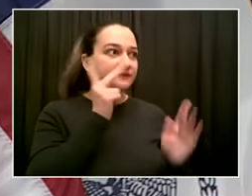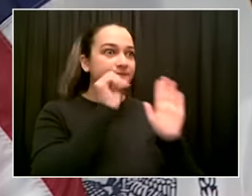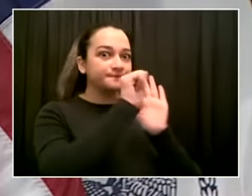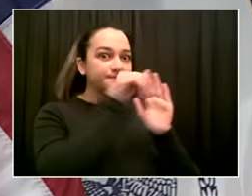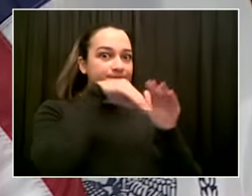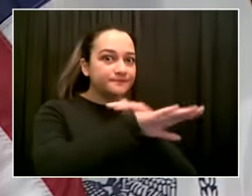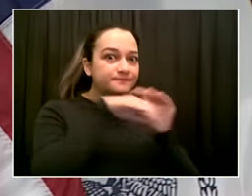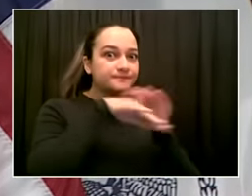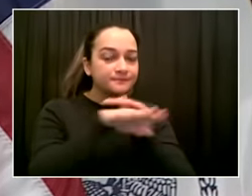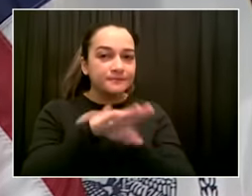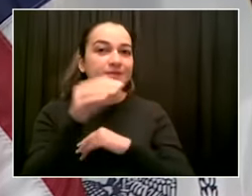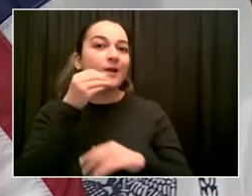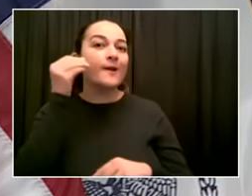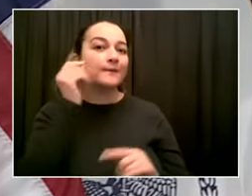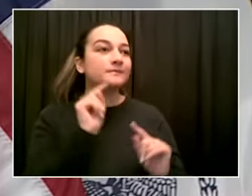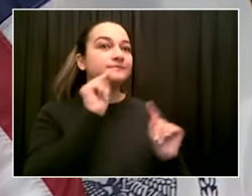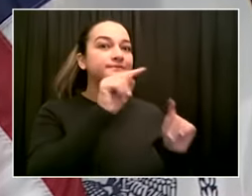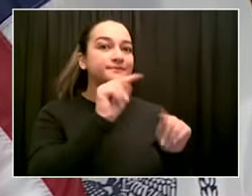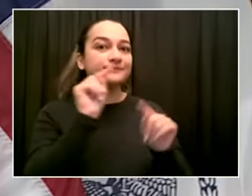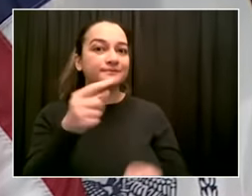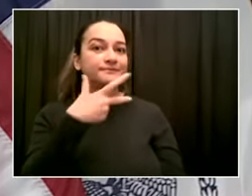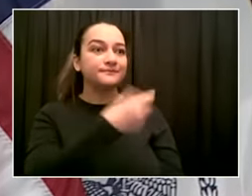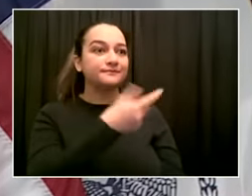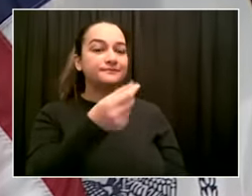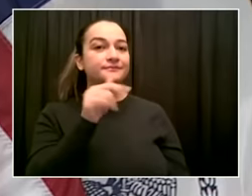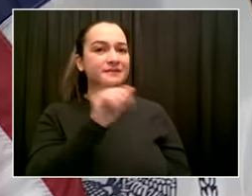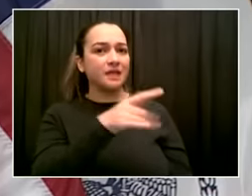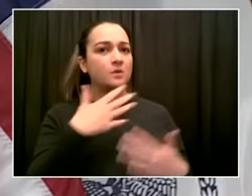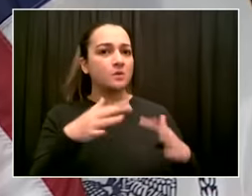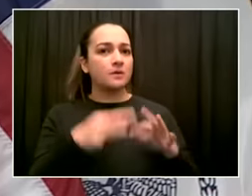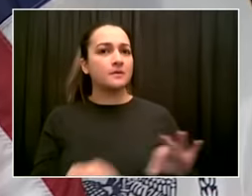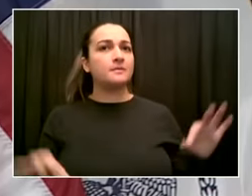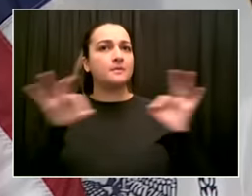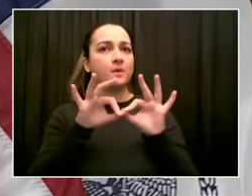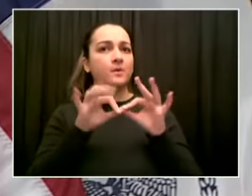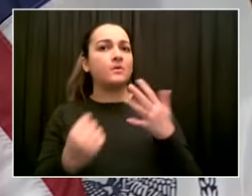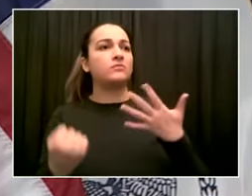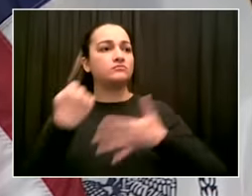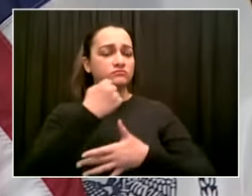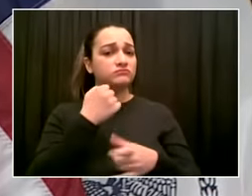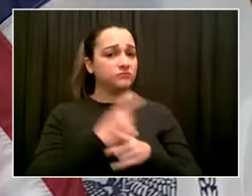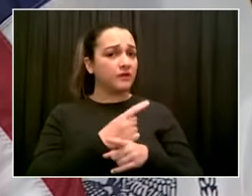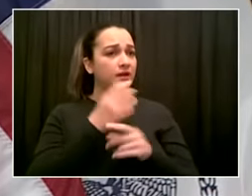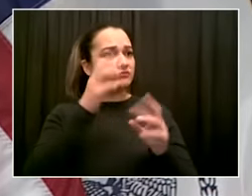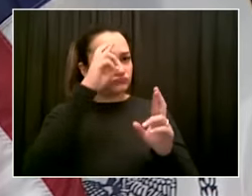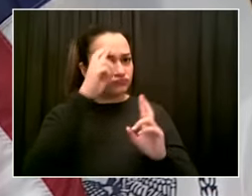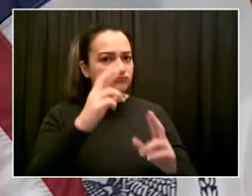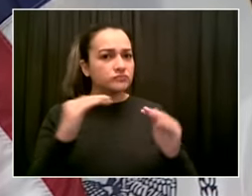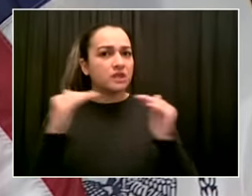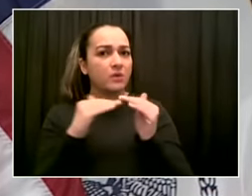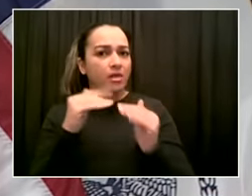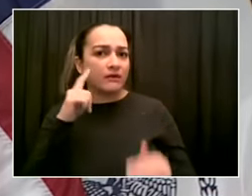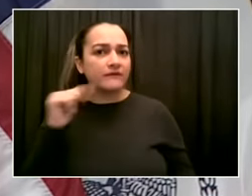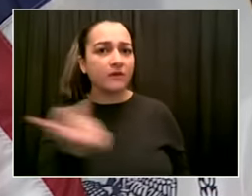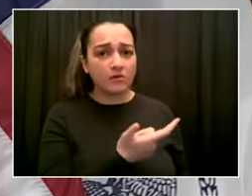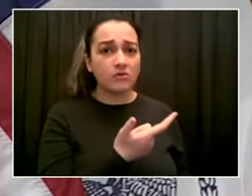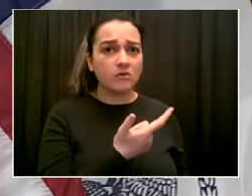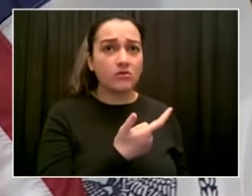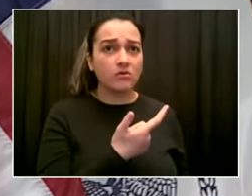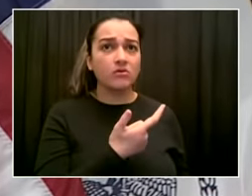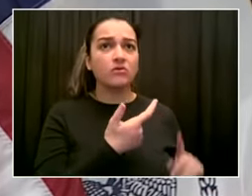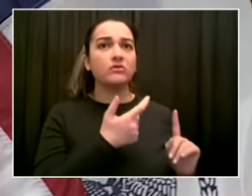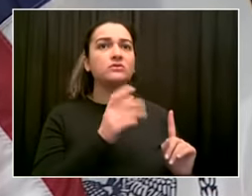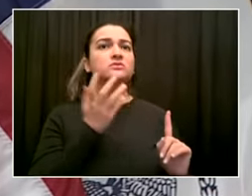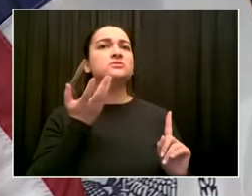sites, unquote. So for the first round, what percentage of the door knockers are going to those 33 neighborhoods that you've identified out of how